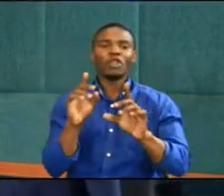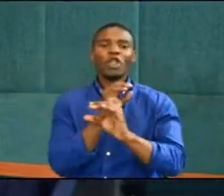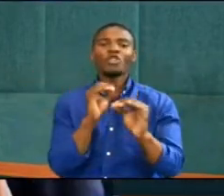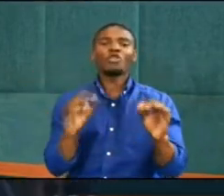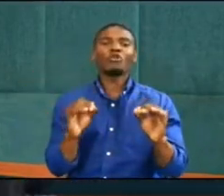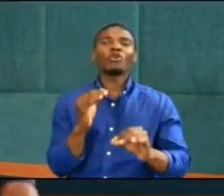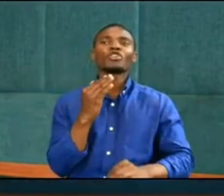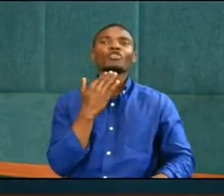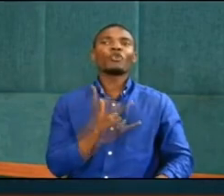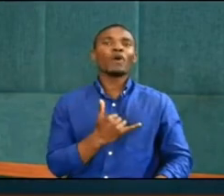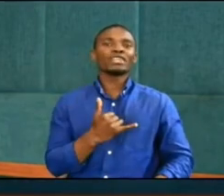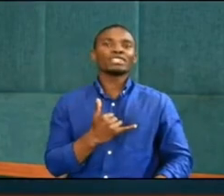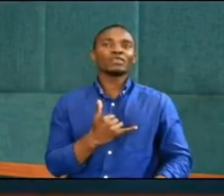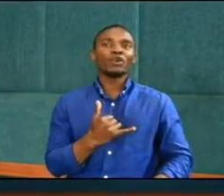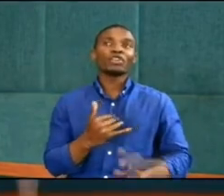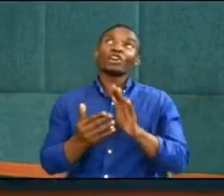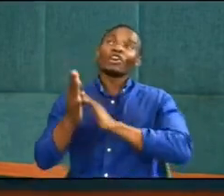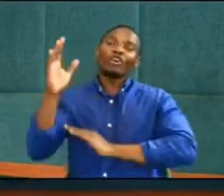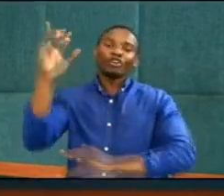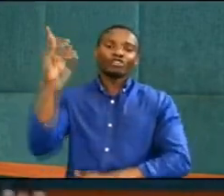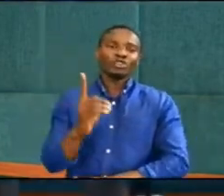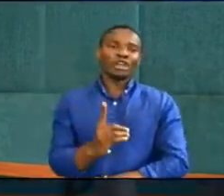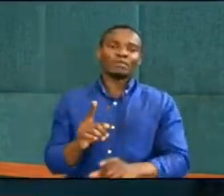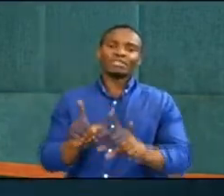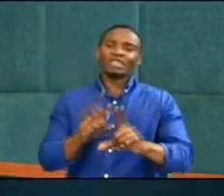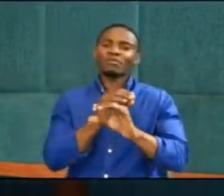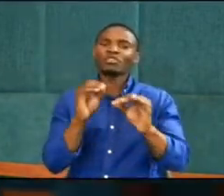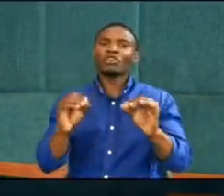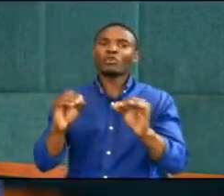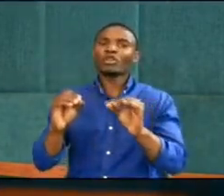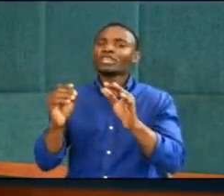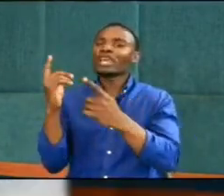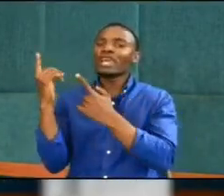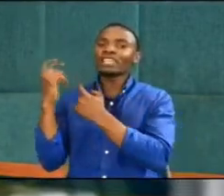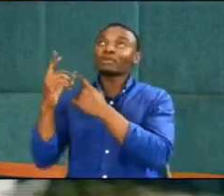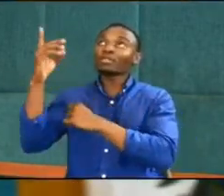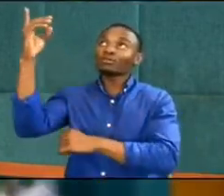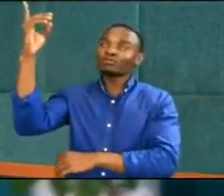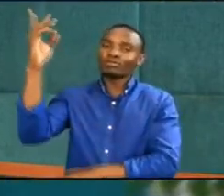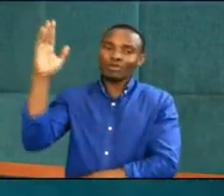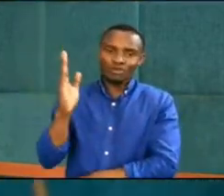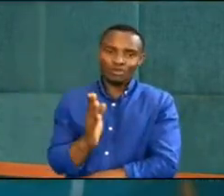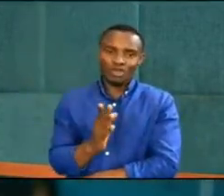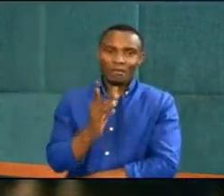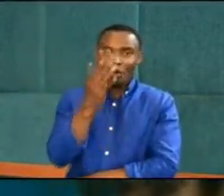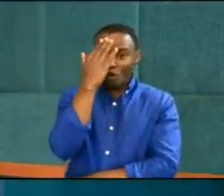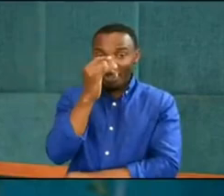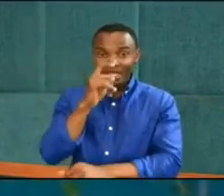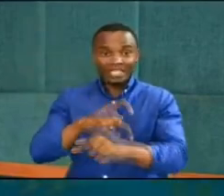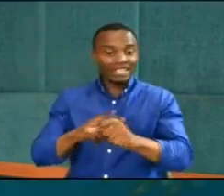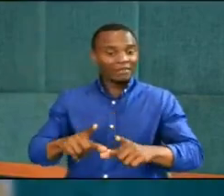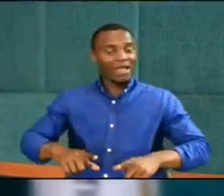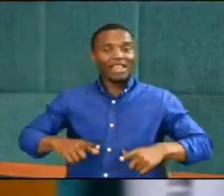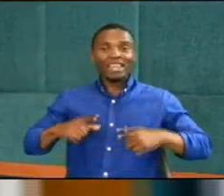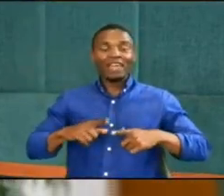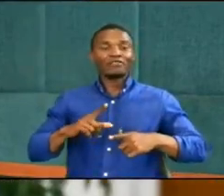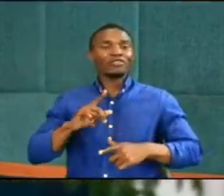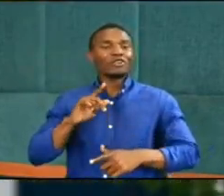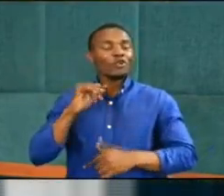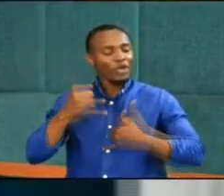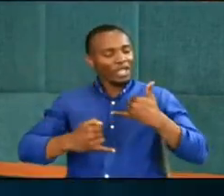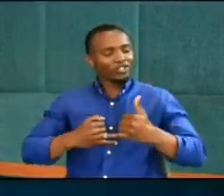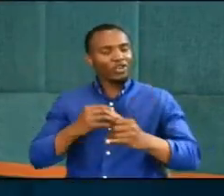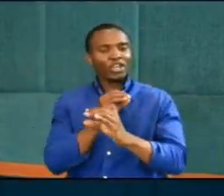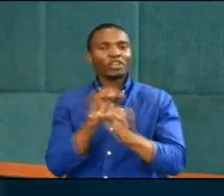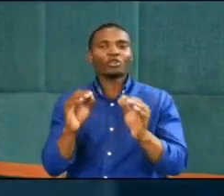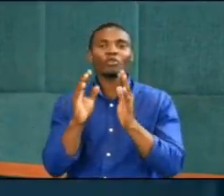Nobody wanted God to come right now. And nobody expected God to come right now. Why? Because when life is sweet, nobody prays.